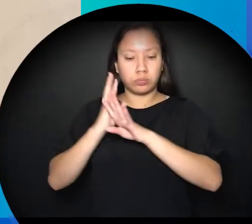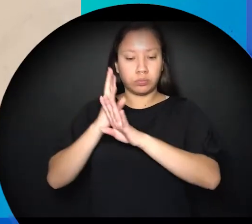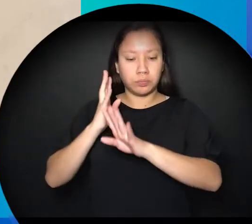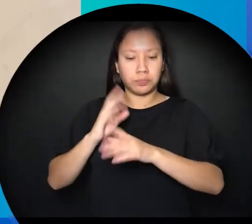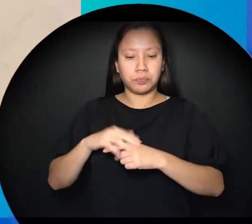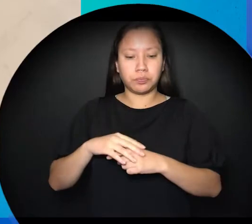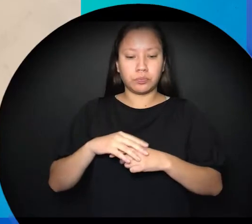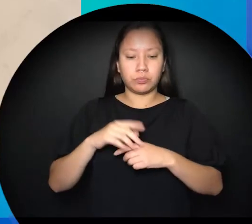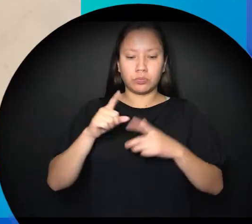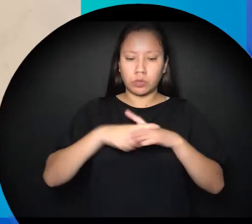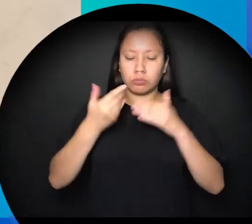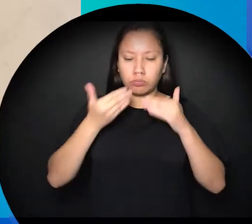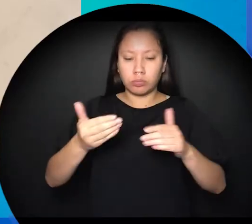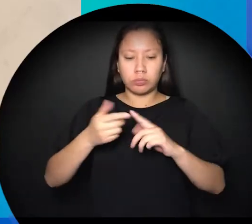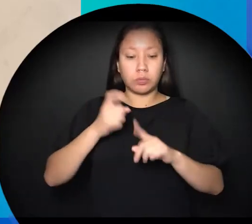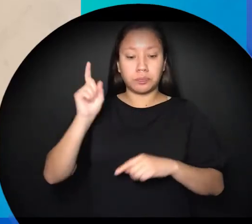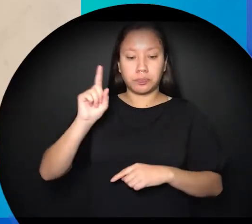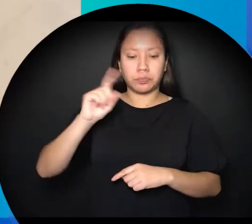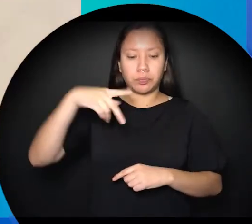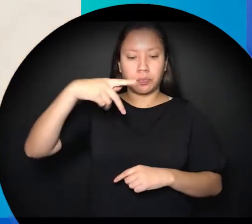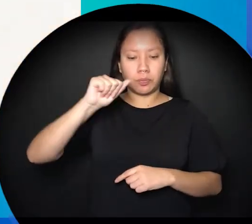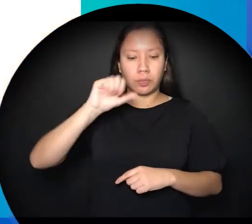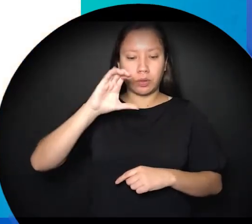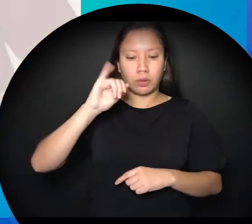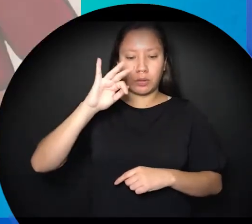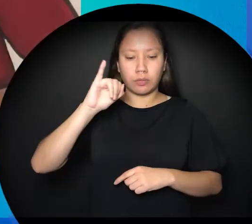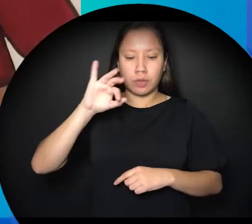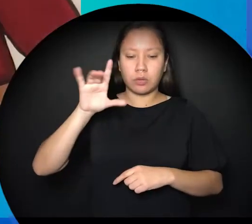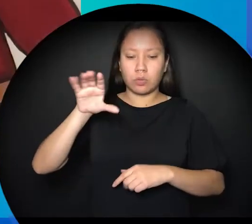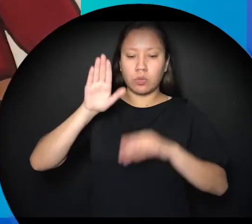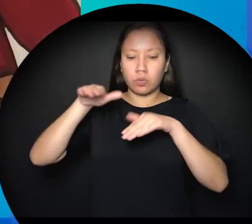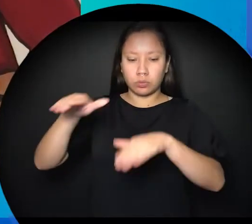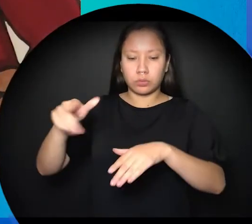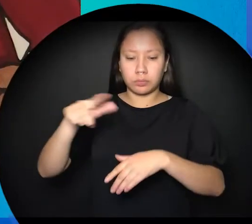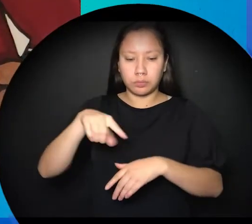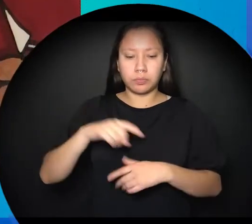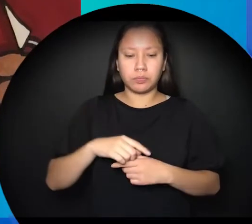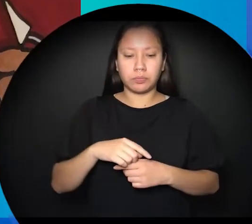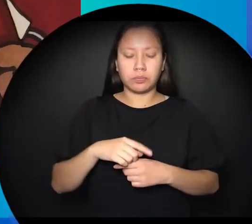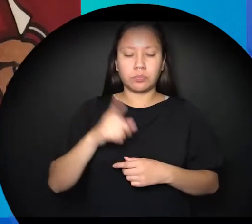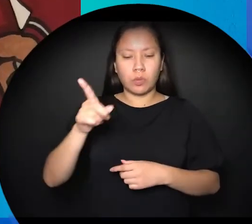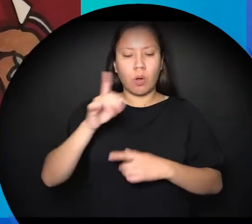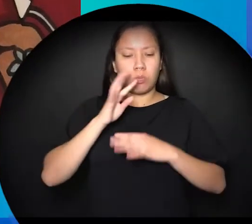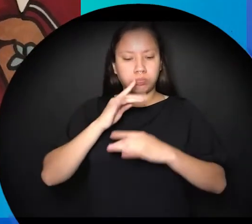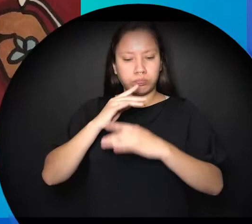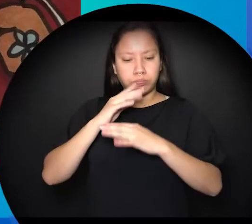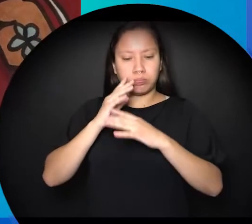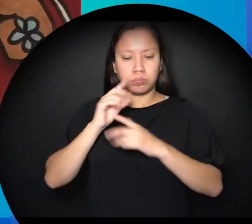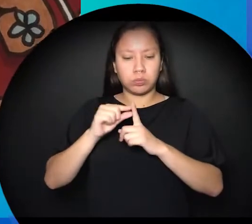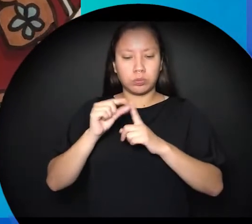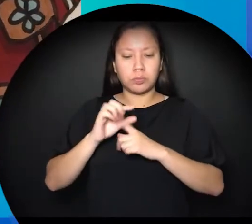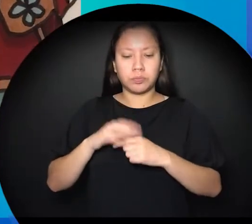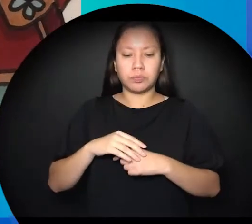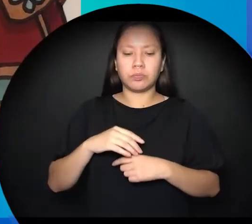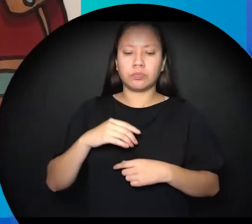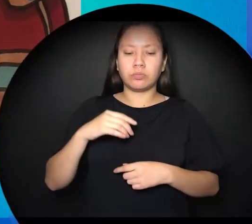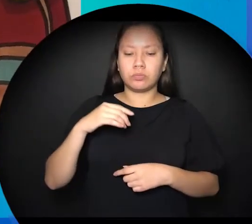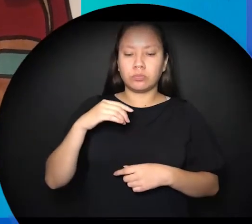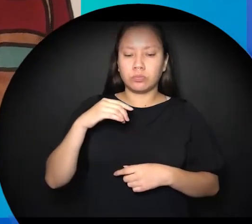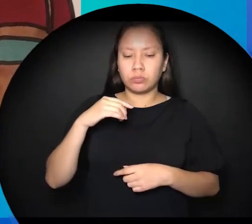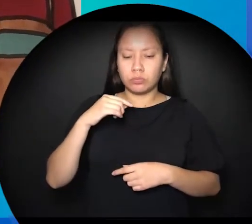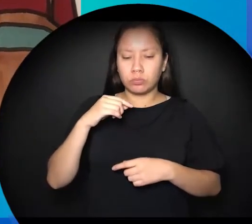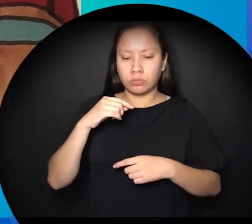ancestors travelled hundreds of years before in the frigid north the ice was five feet thick